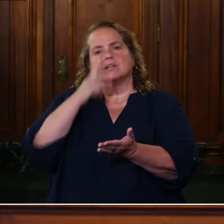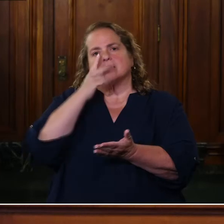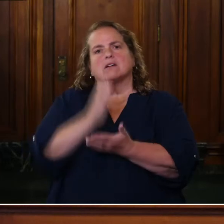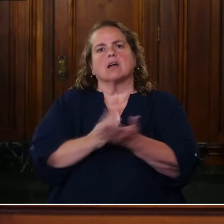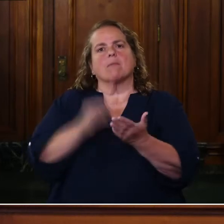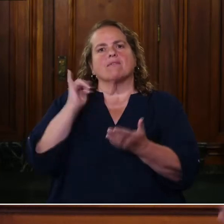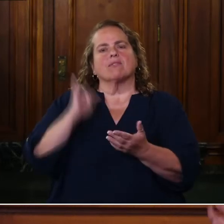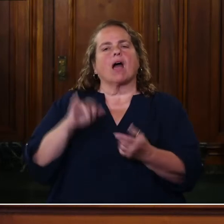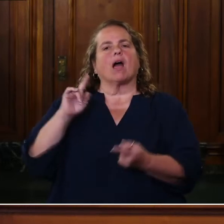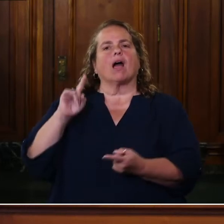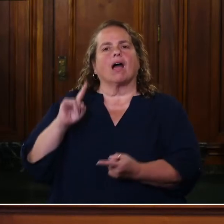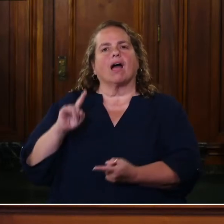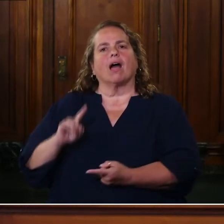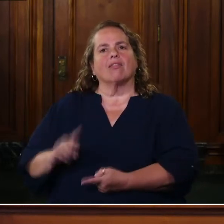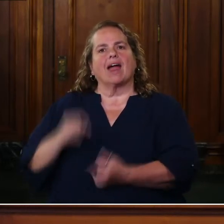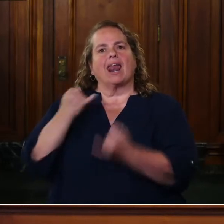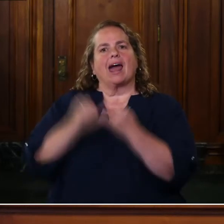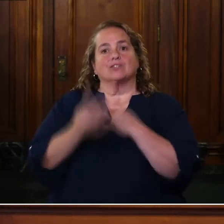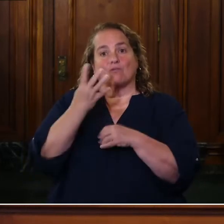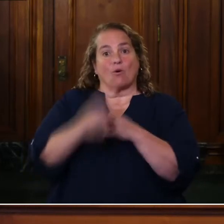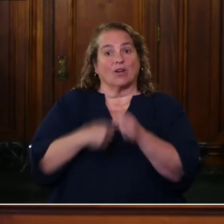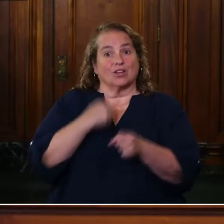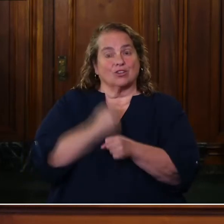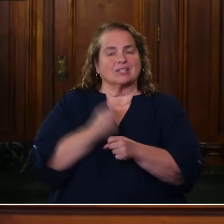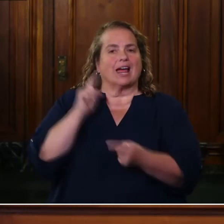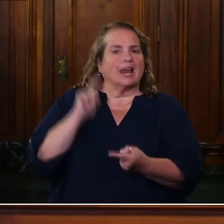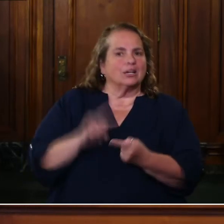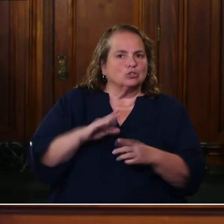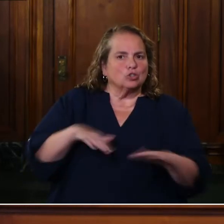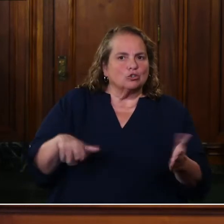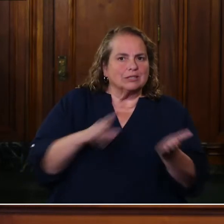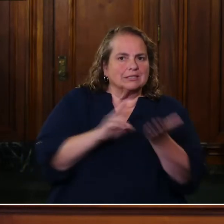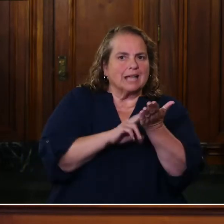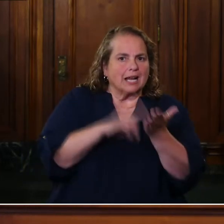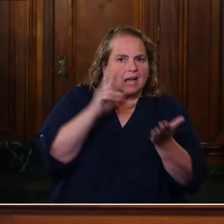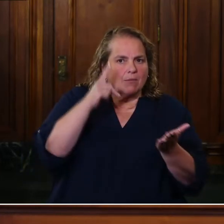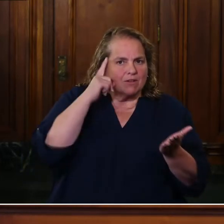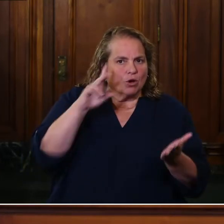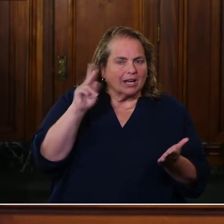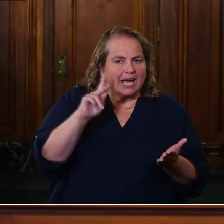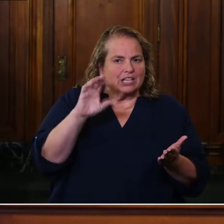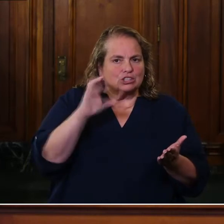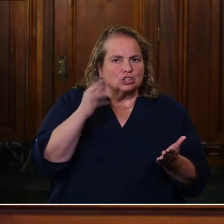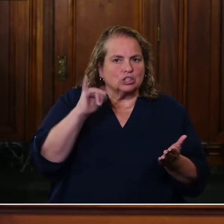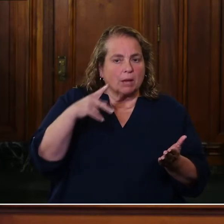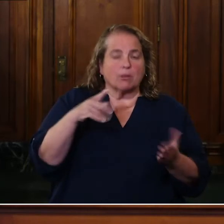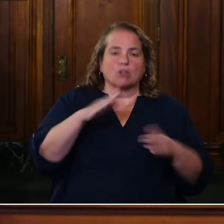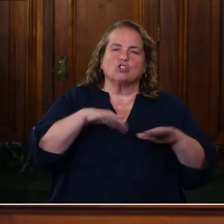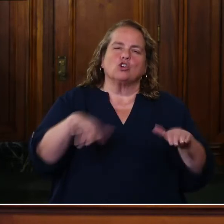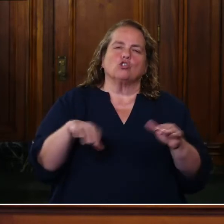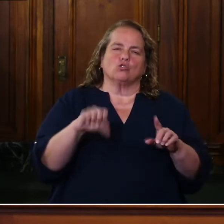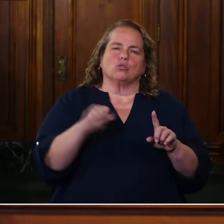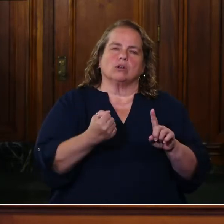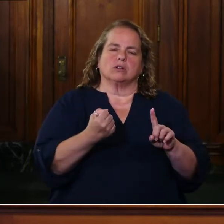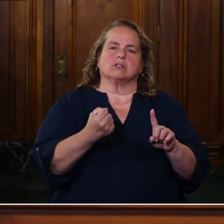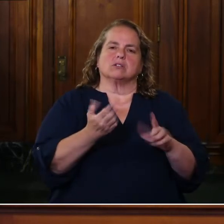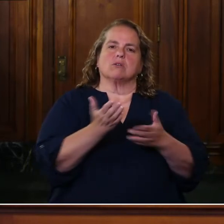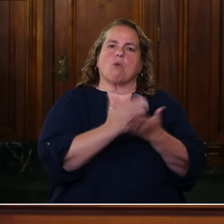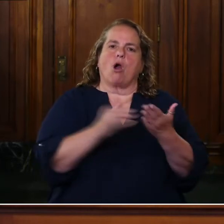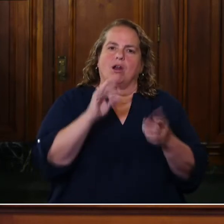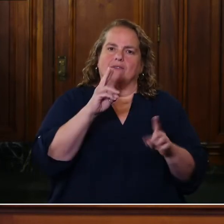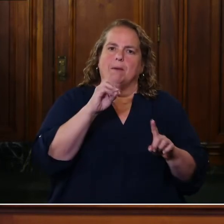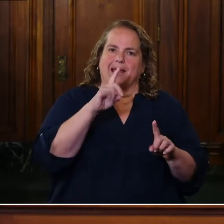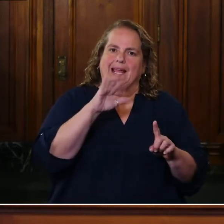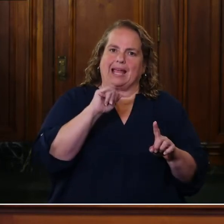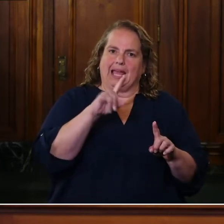in the last four years statewide. Less children signed up for KCHIP, which is the, the children's version of Medicaid. We're going to